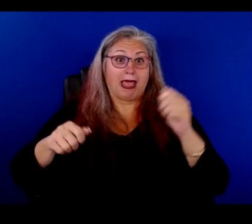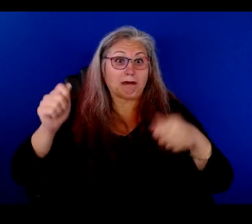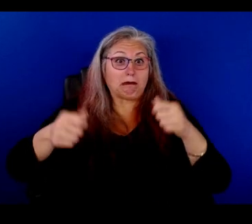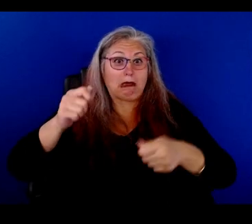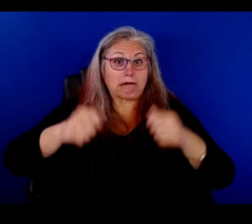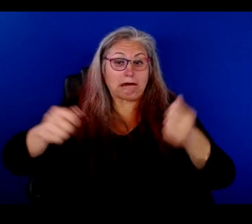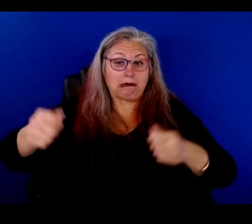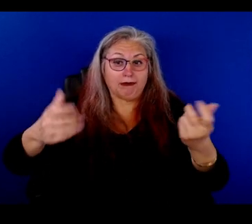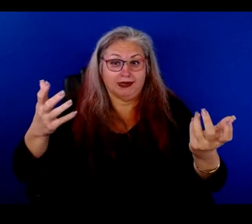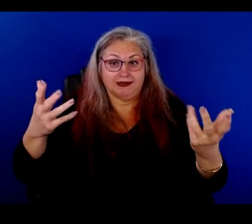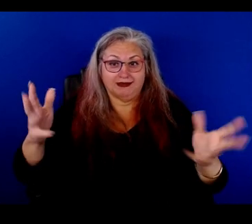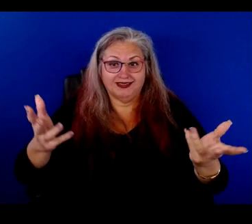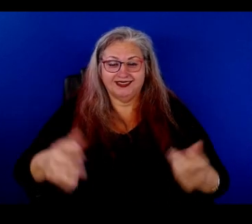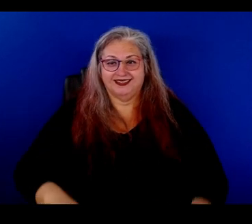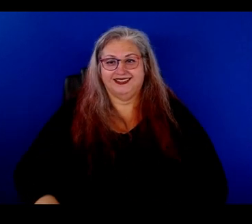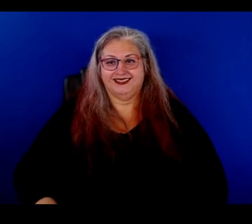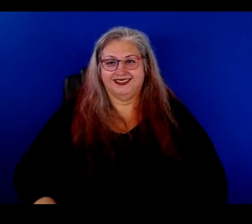and banging, pues por eso.